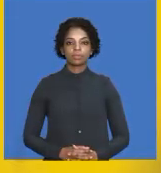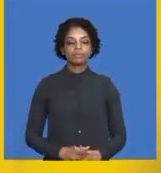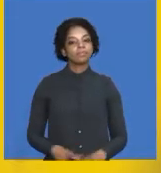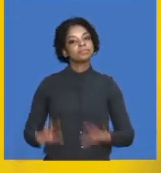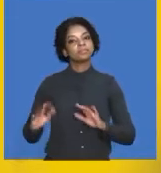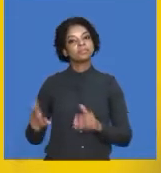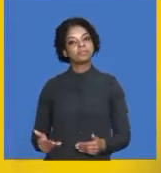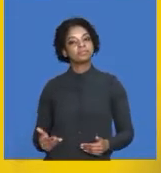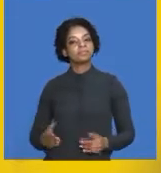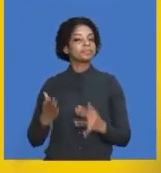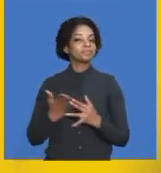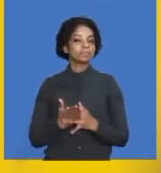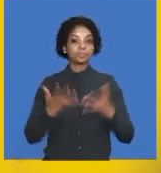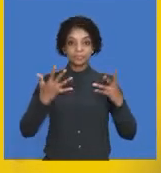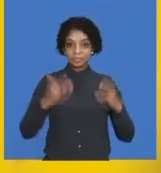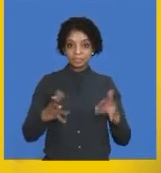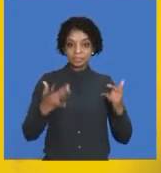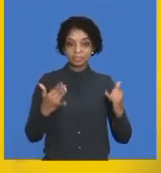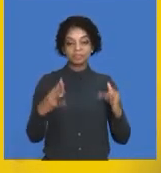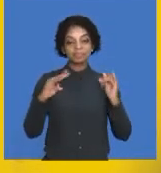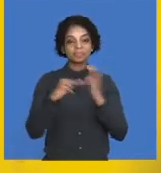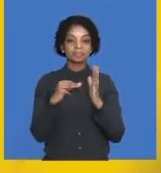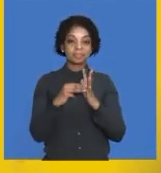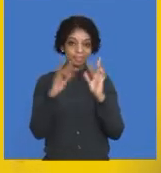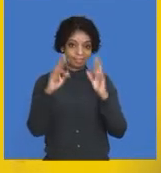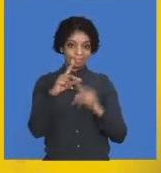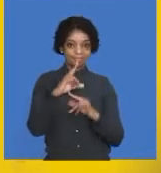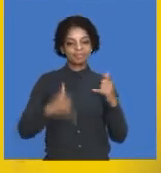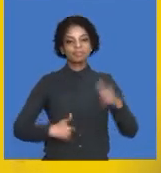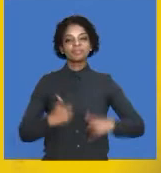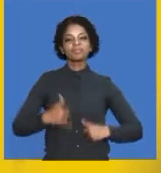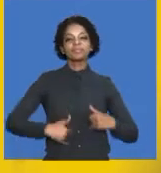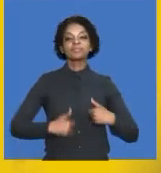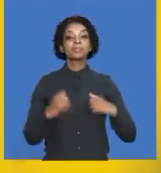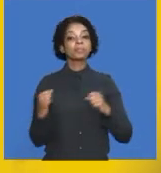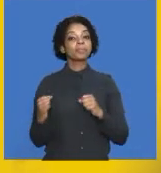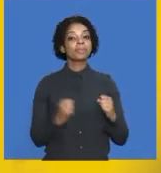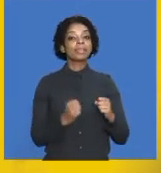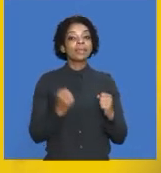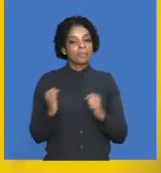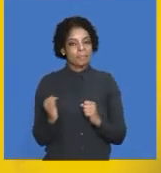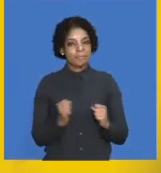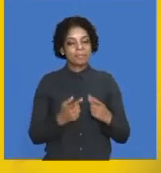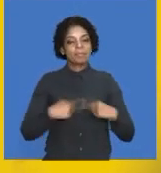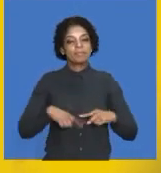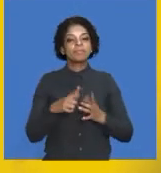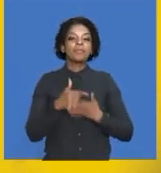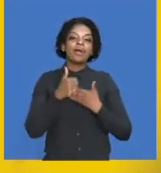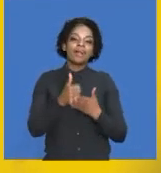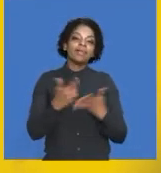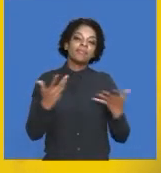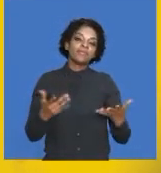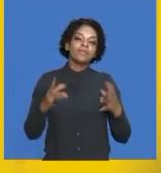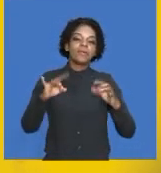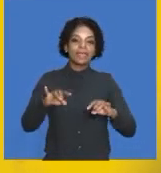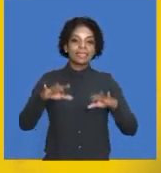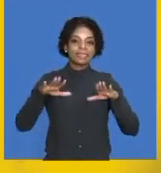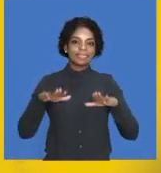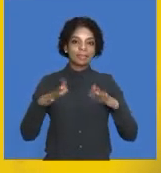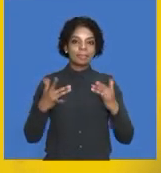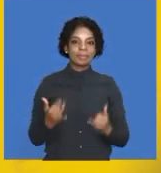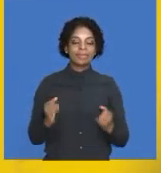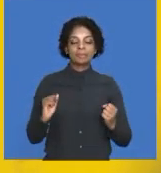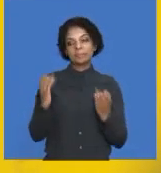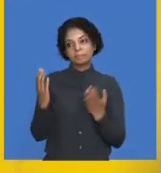Welcome back from the break, Matriks. I hope you guys are still enjoying the show. We are still assisting you to help with the upcoming exams. Thank you so much,